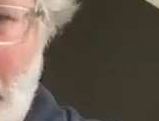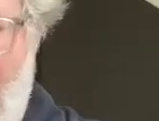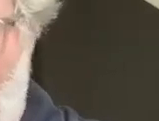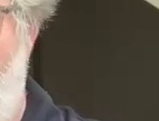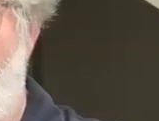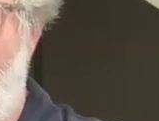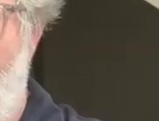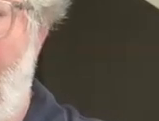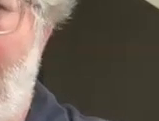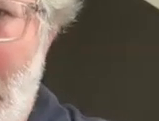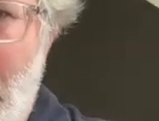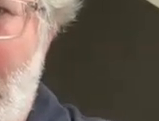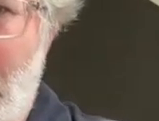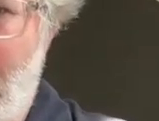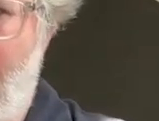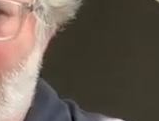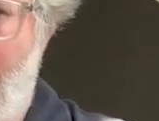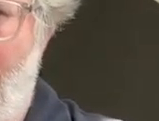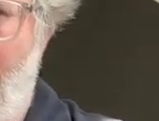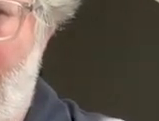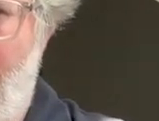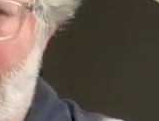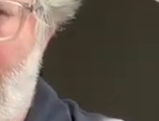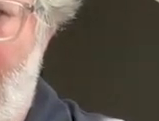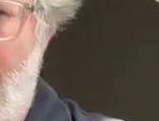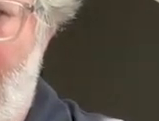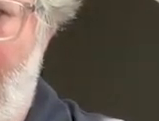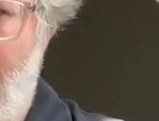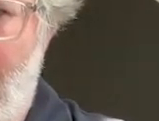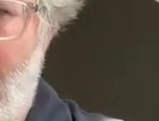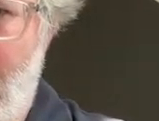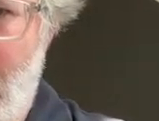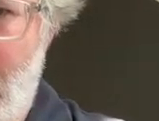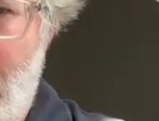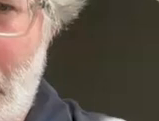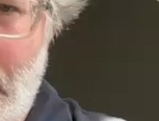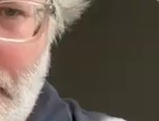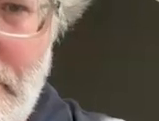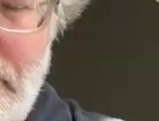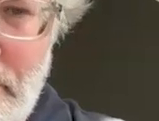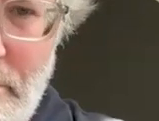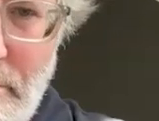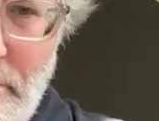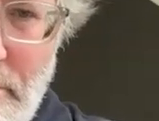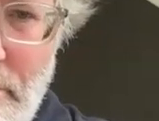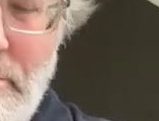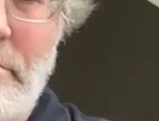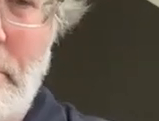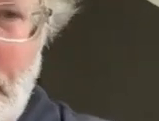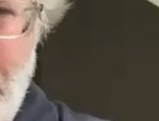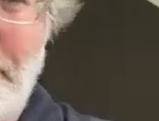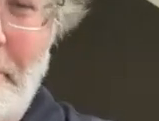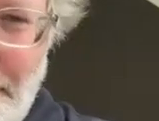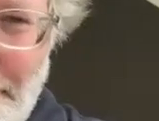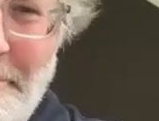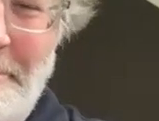then they were all about talking about ways to overcome it i had a student asking me about investments i was like do you have investments yet you